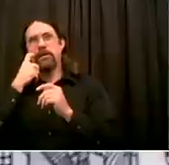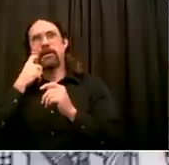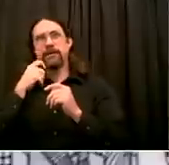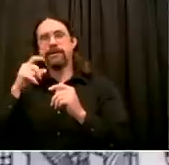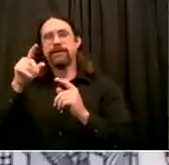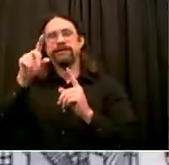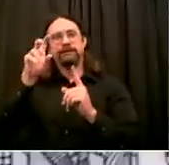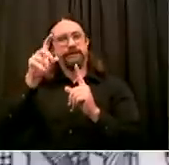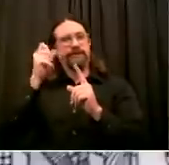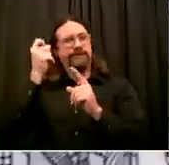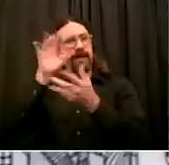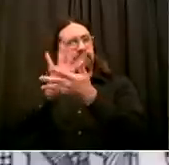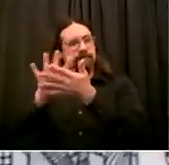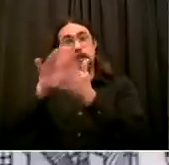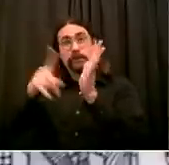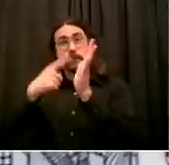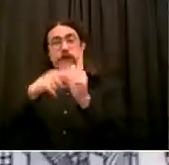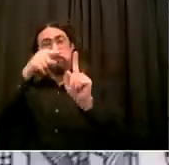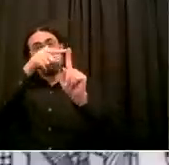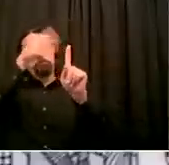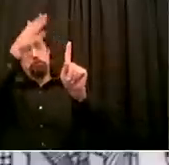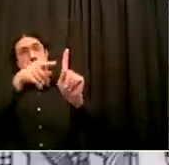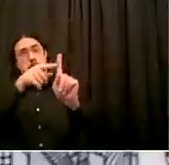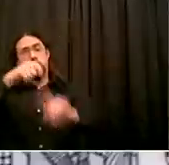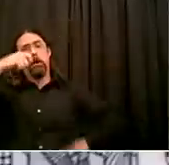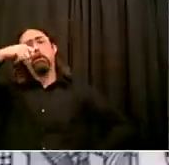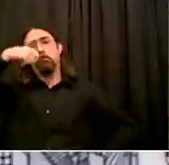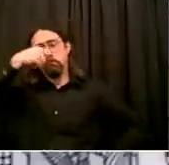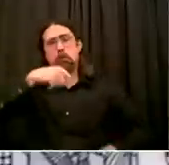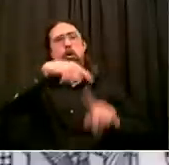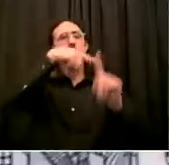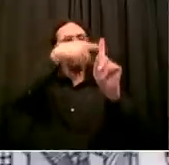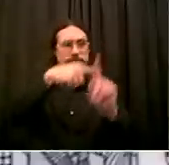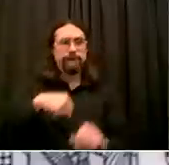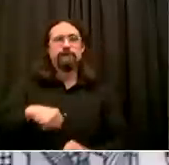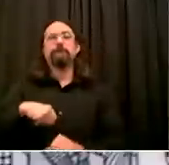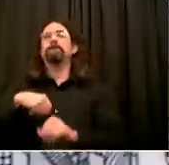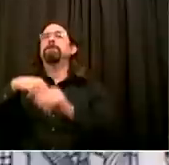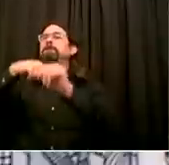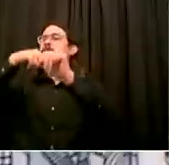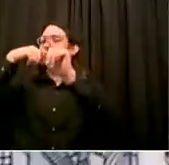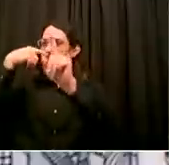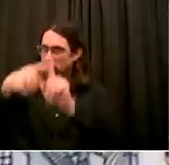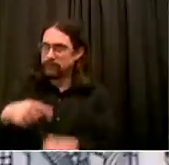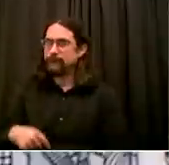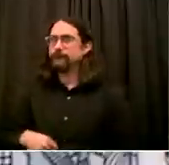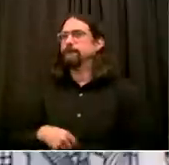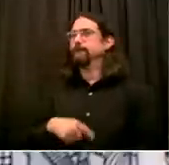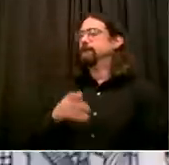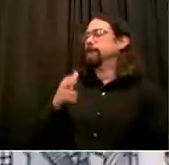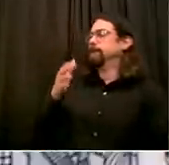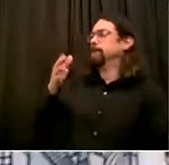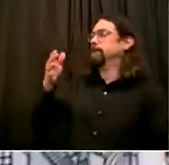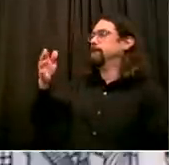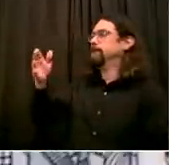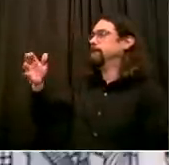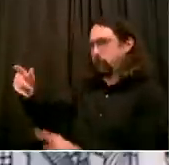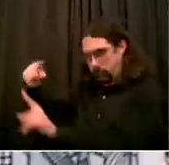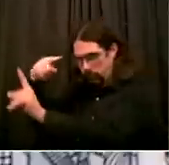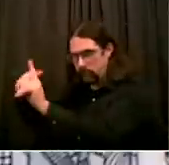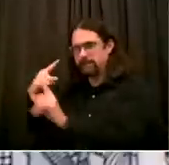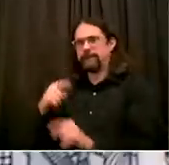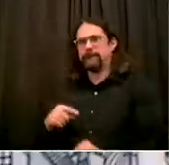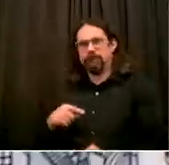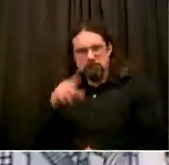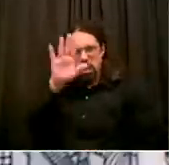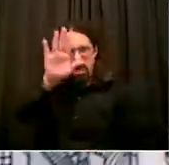Oh, hey, good morning, all, and good morning, Mr. Mayor. Mr. Mayor, I wanted to get back to voting